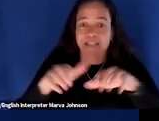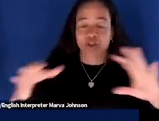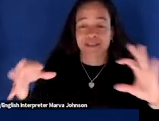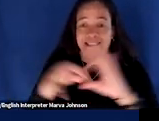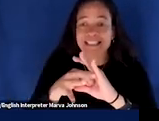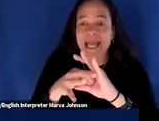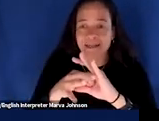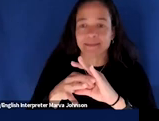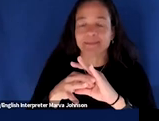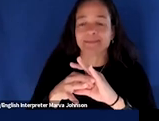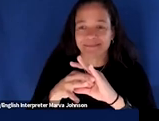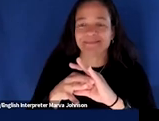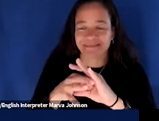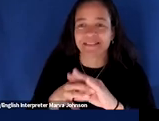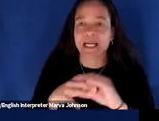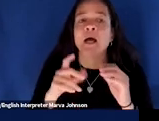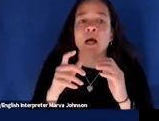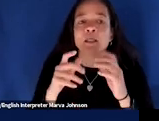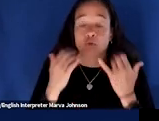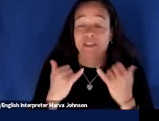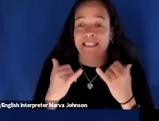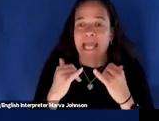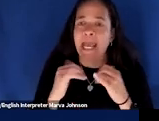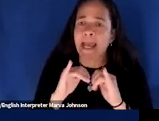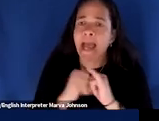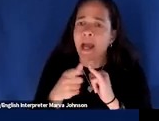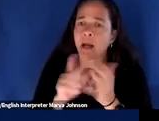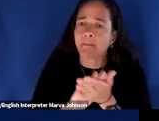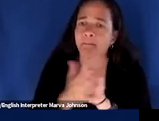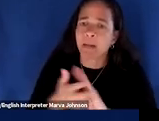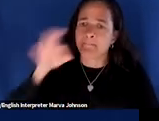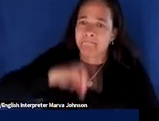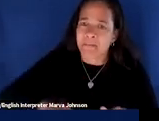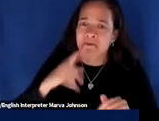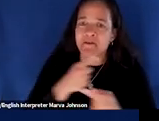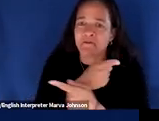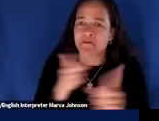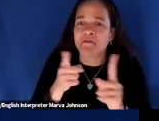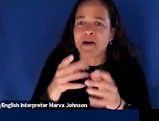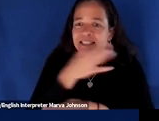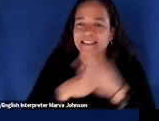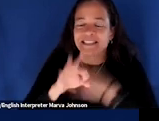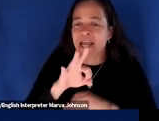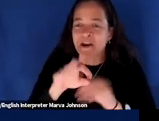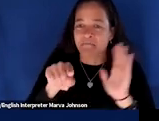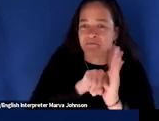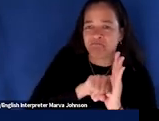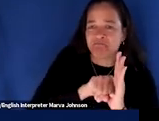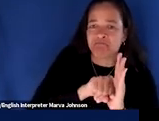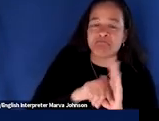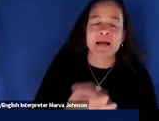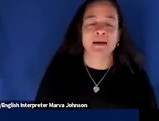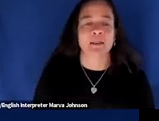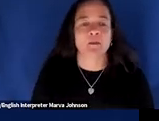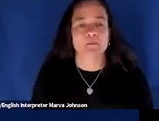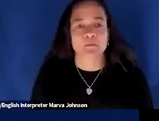can turn that into an advantage for us rather than a potential liability so again just continuing on what i